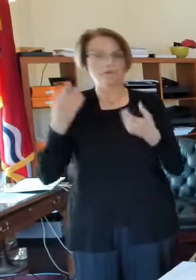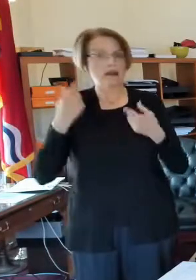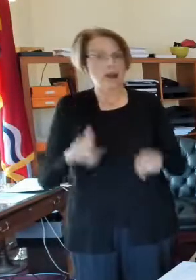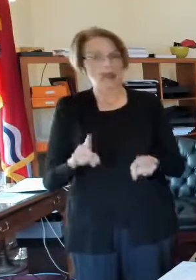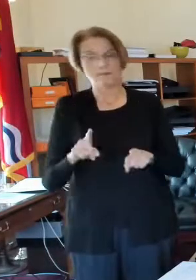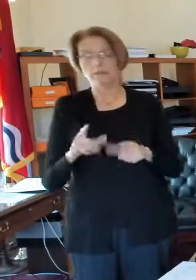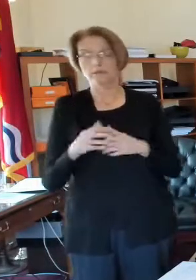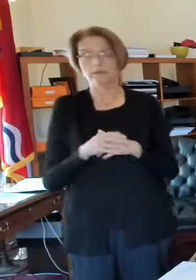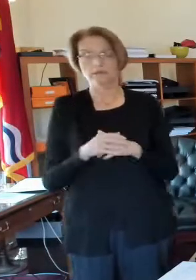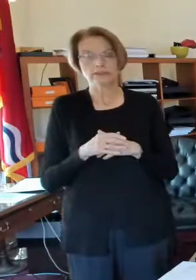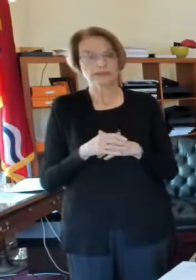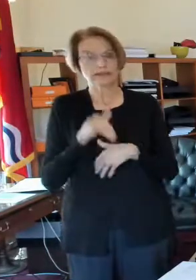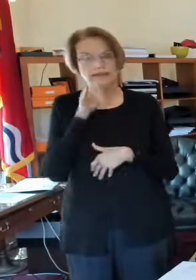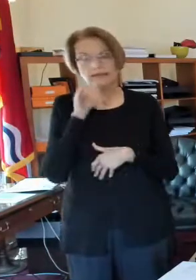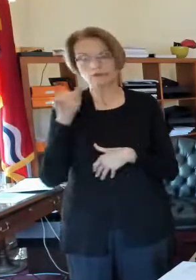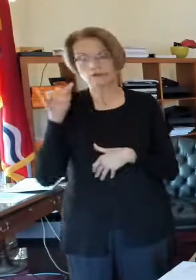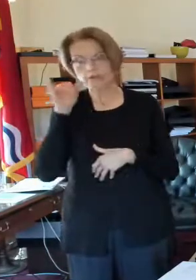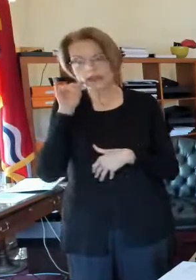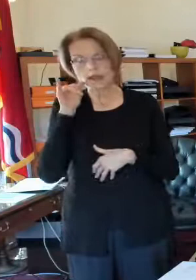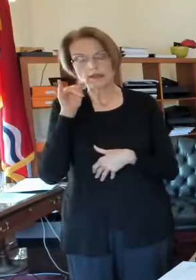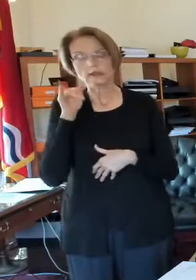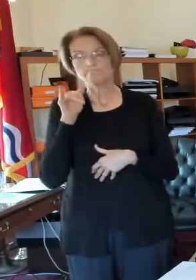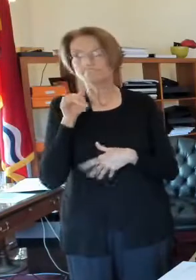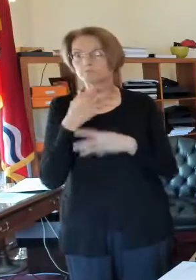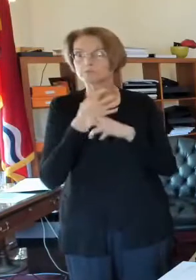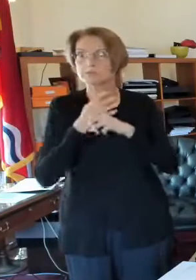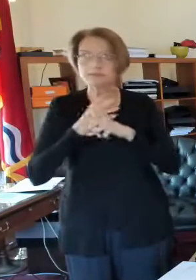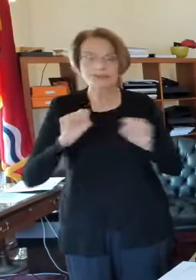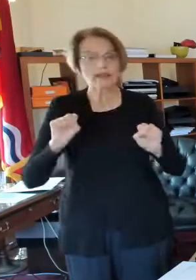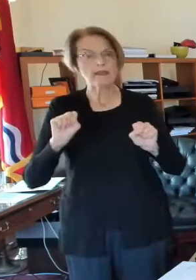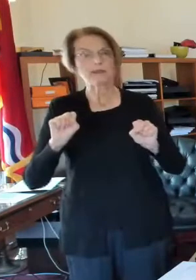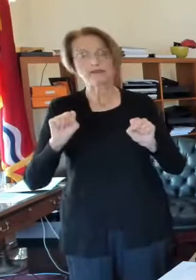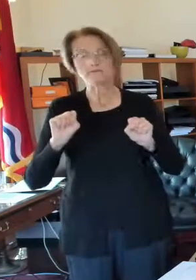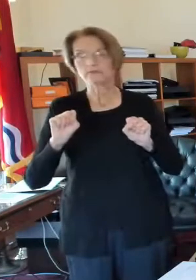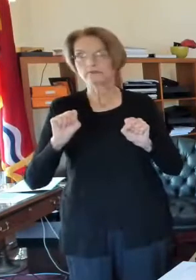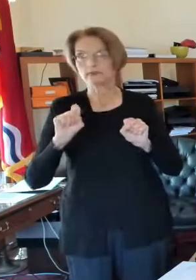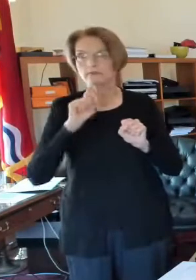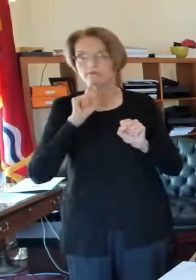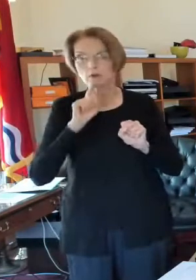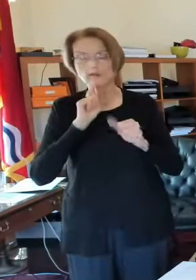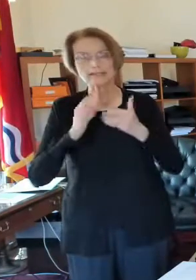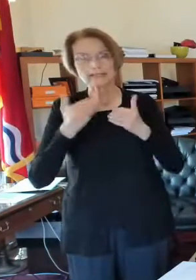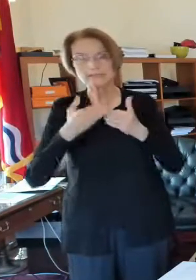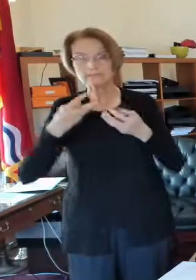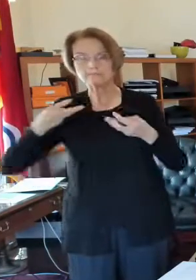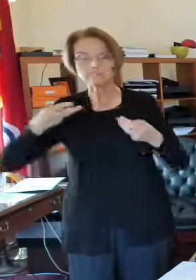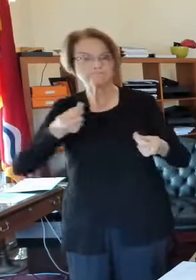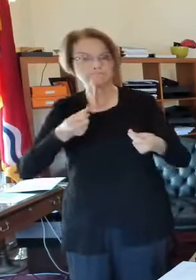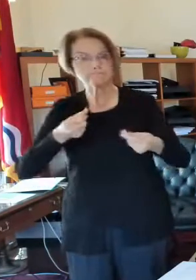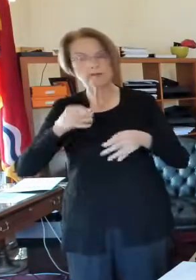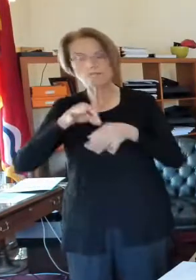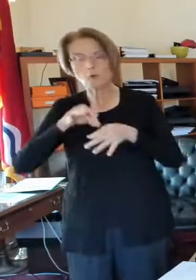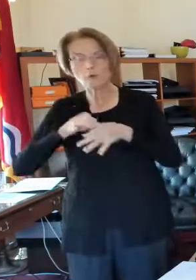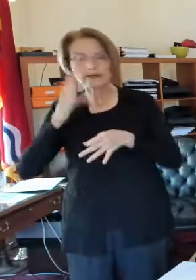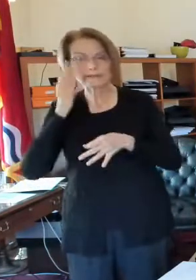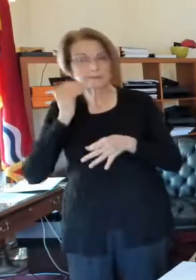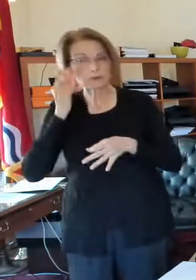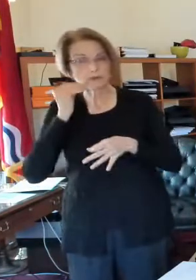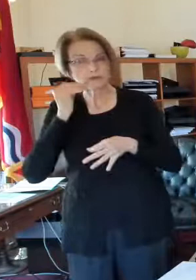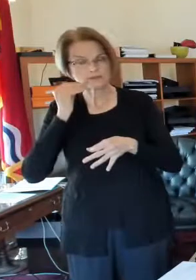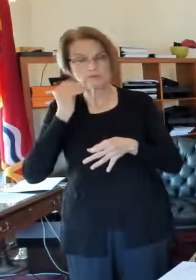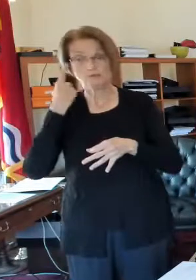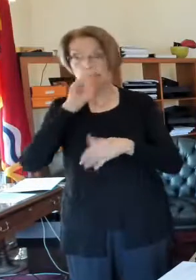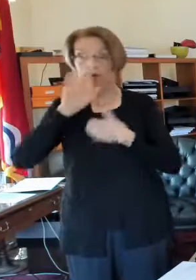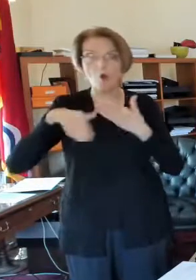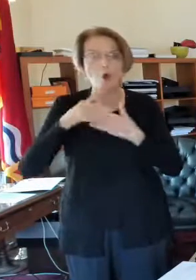think it made for a safe and convenient voting experience for all of those who